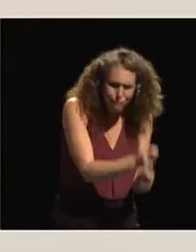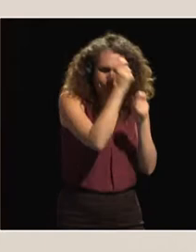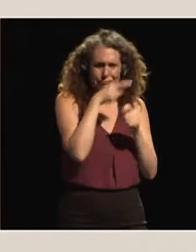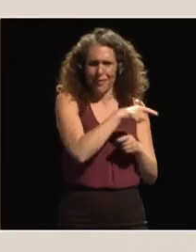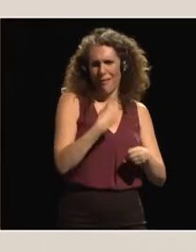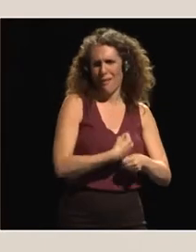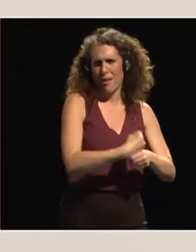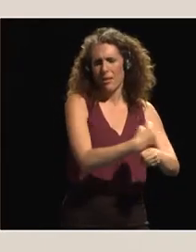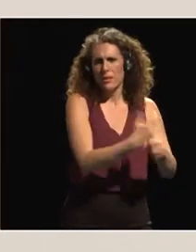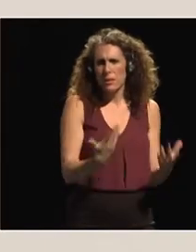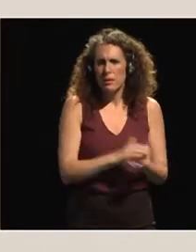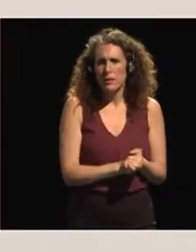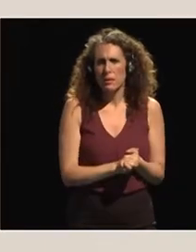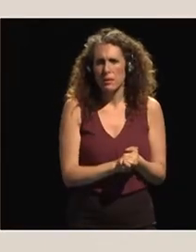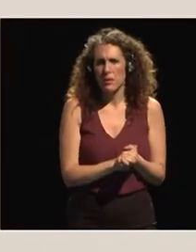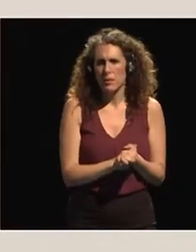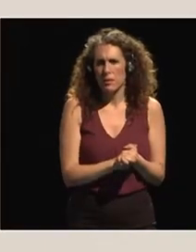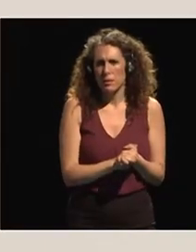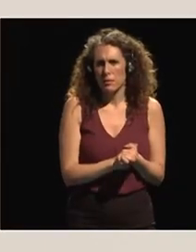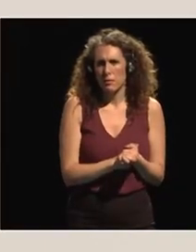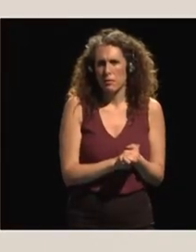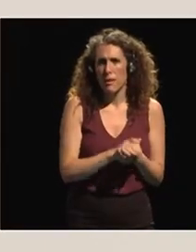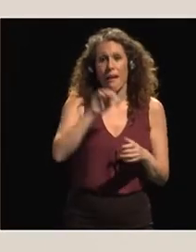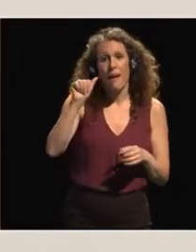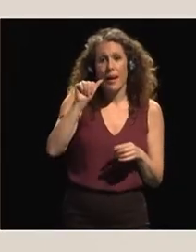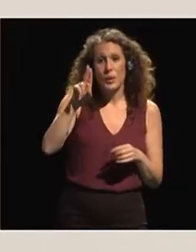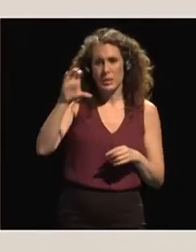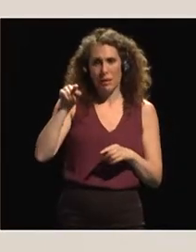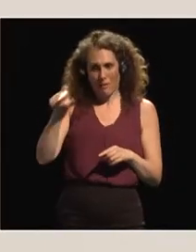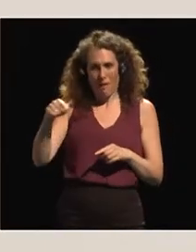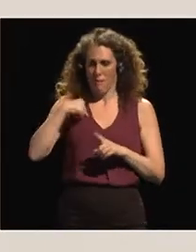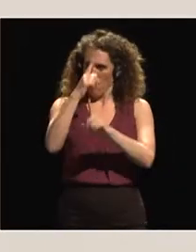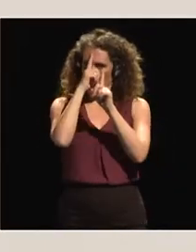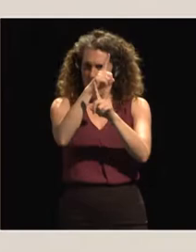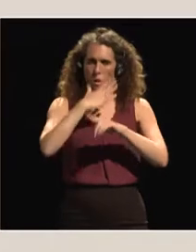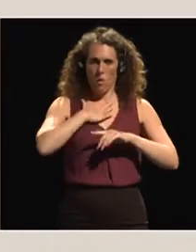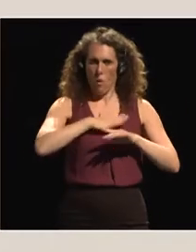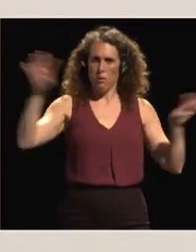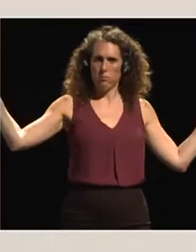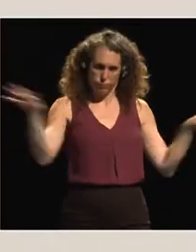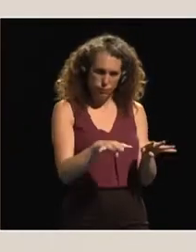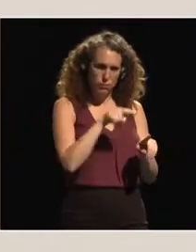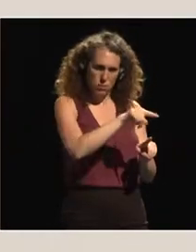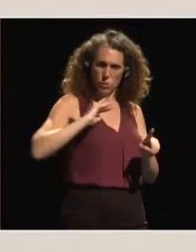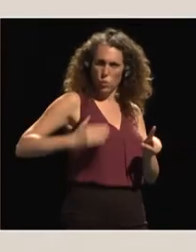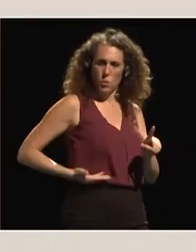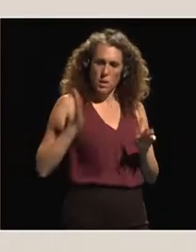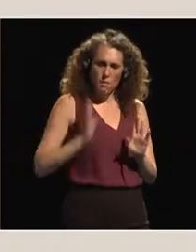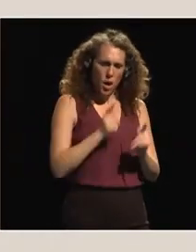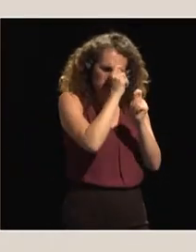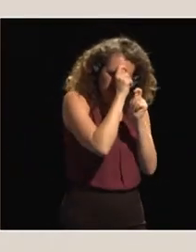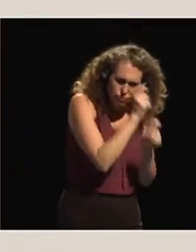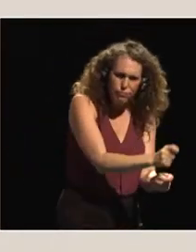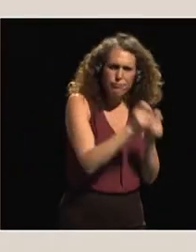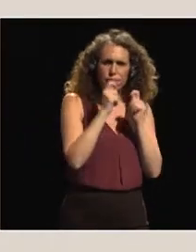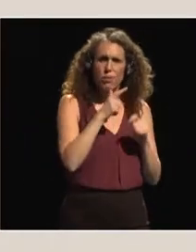This is really our campaign that we are doing, so that we have to recognize the